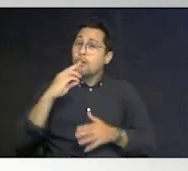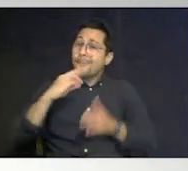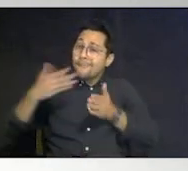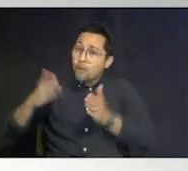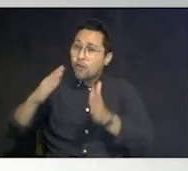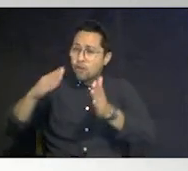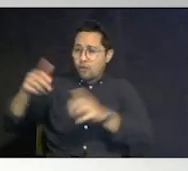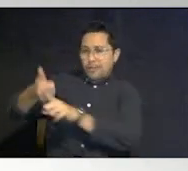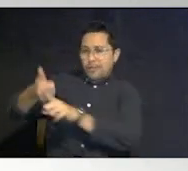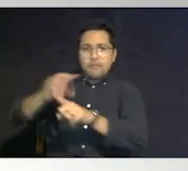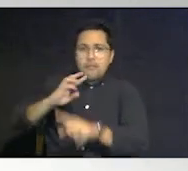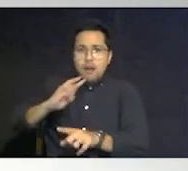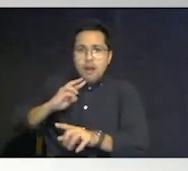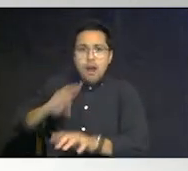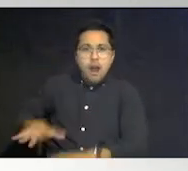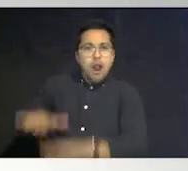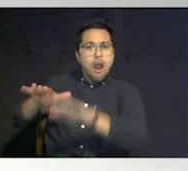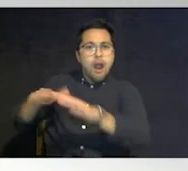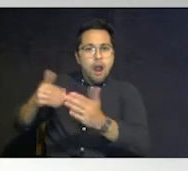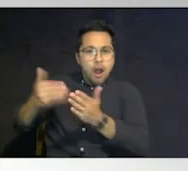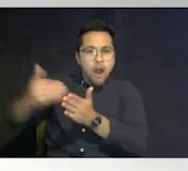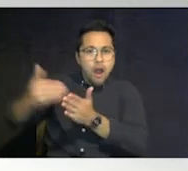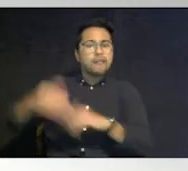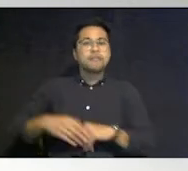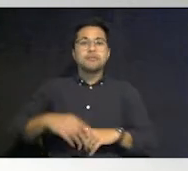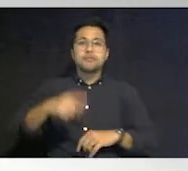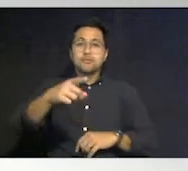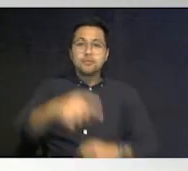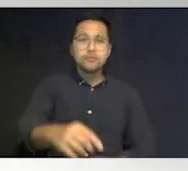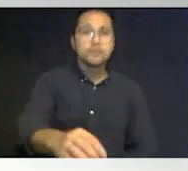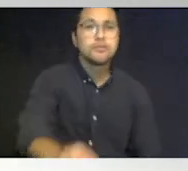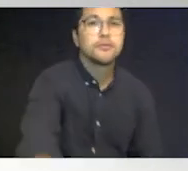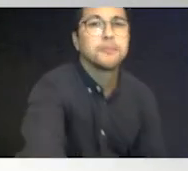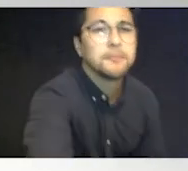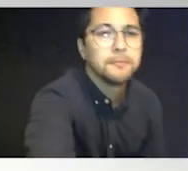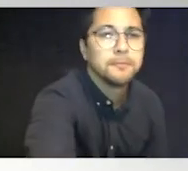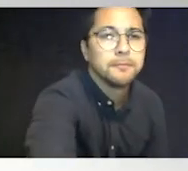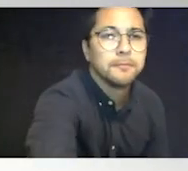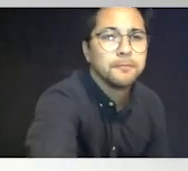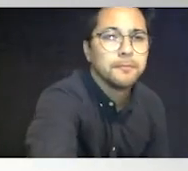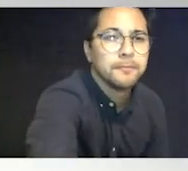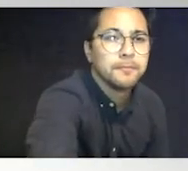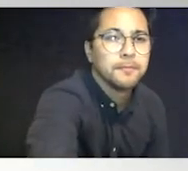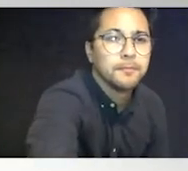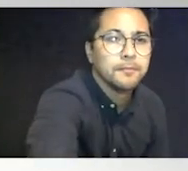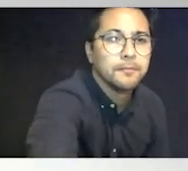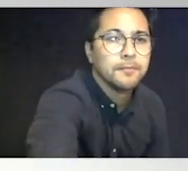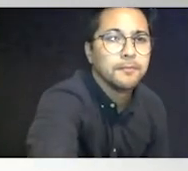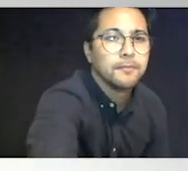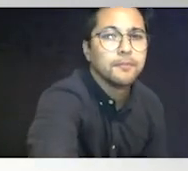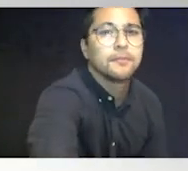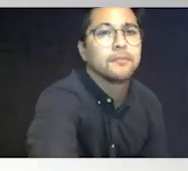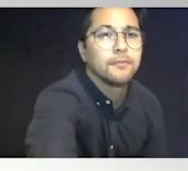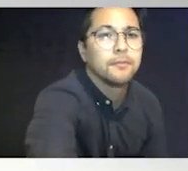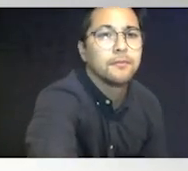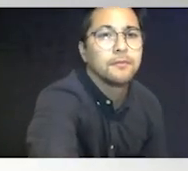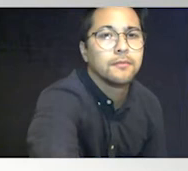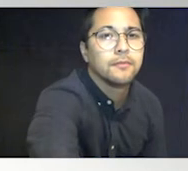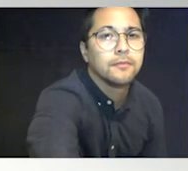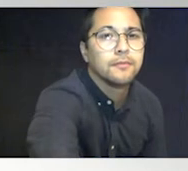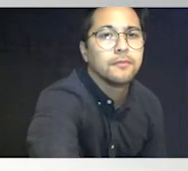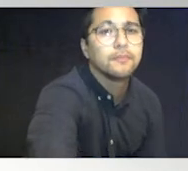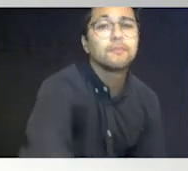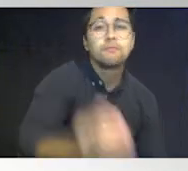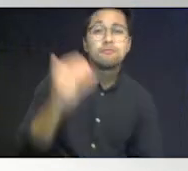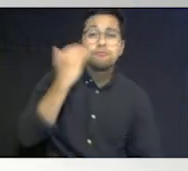coast do are you living in an evacuation zone do you know what your evacuation zones are you know if you look at a map of